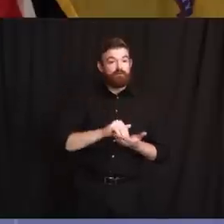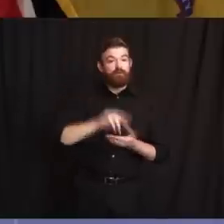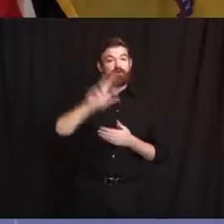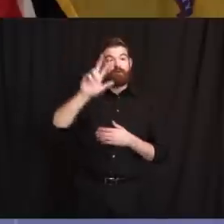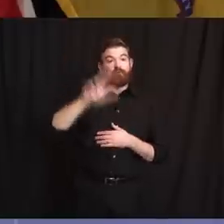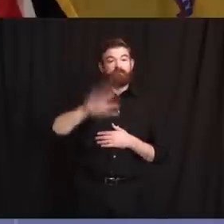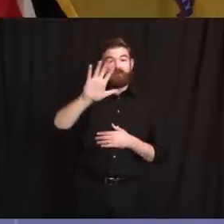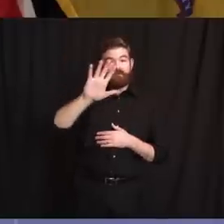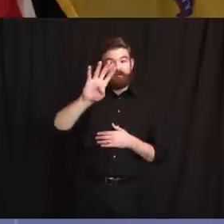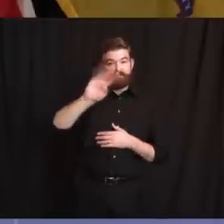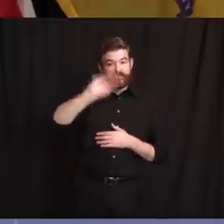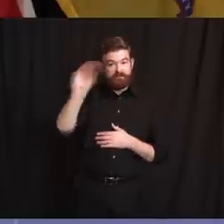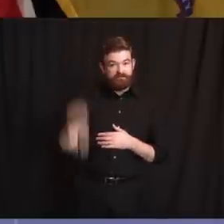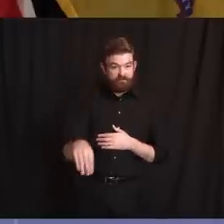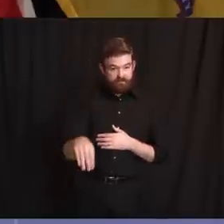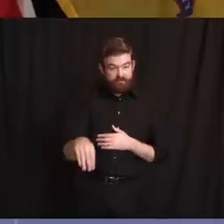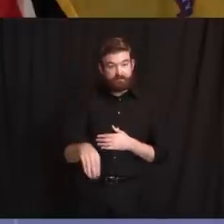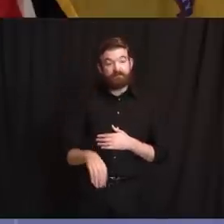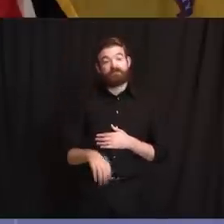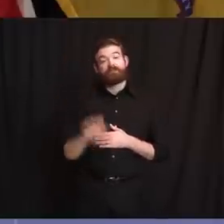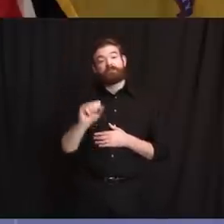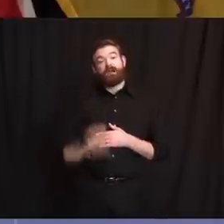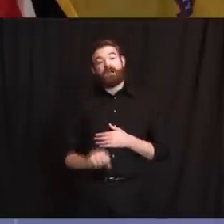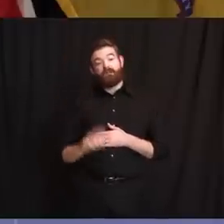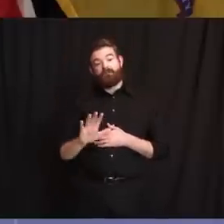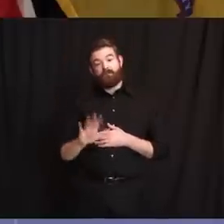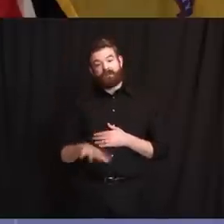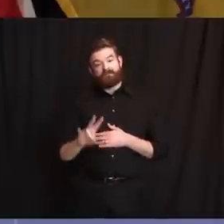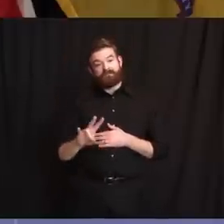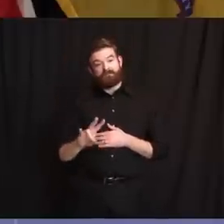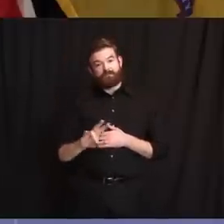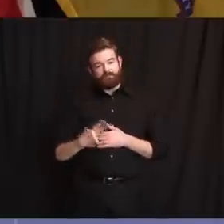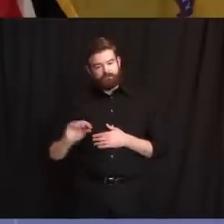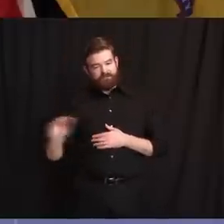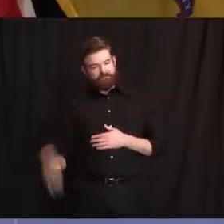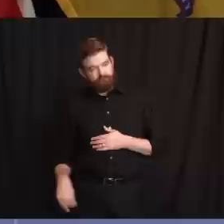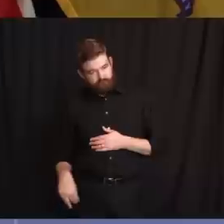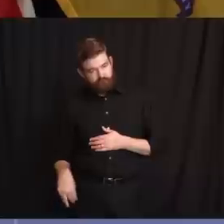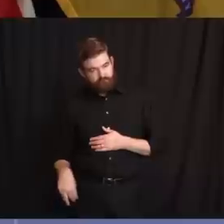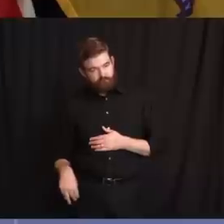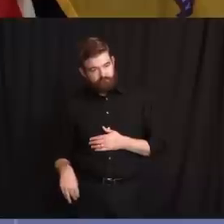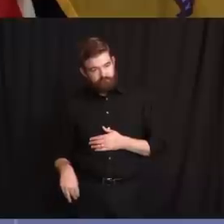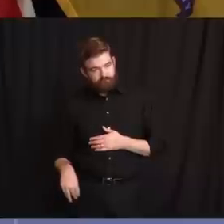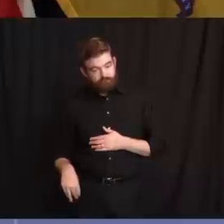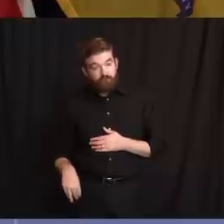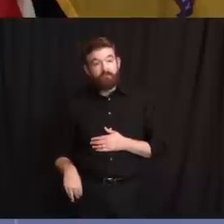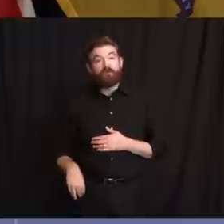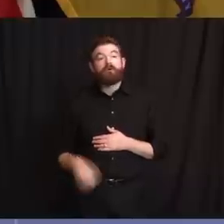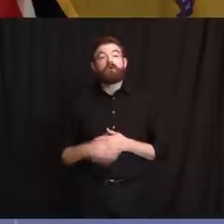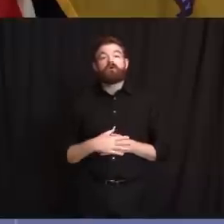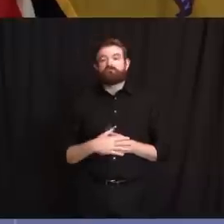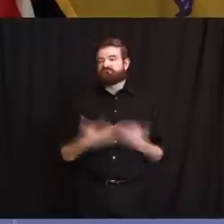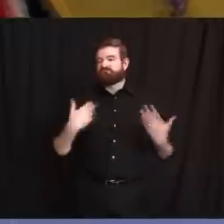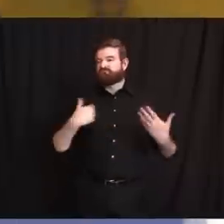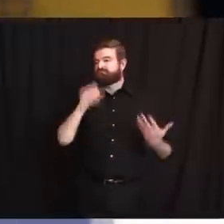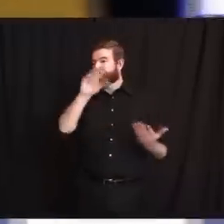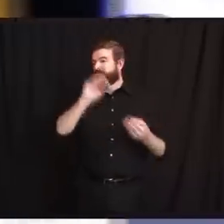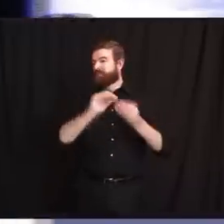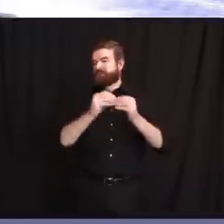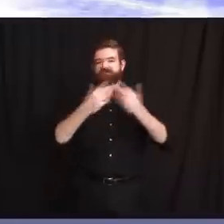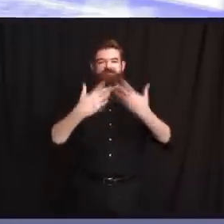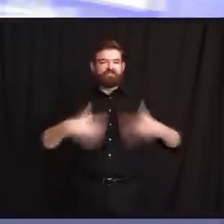south 5.77%. So that concludes my daily statistical report. Thank you.